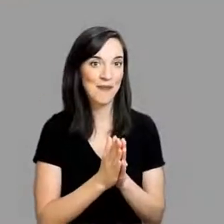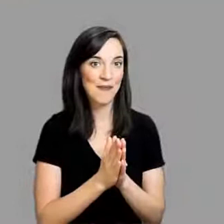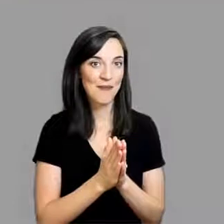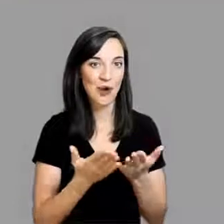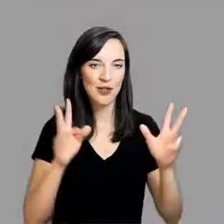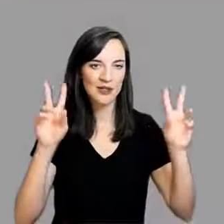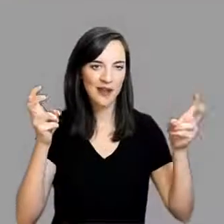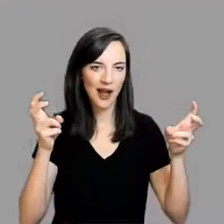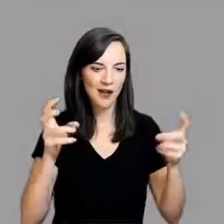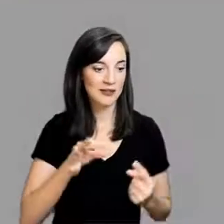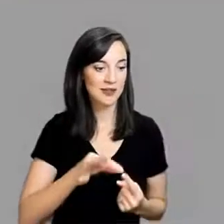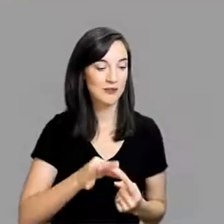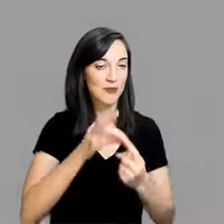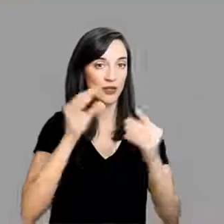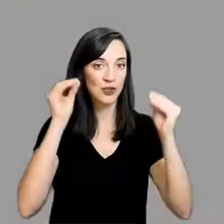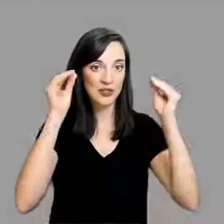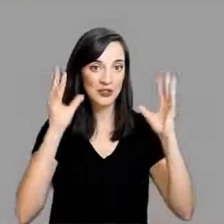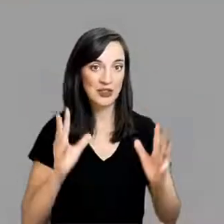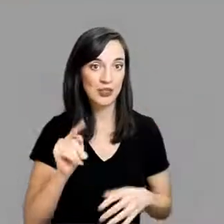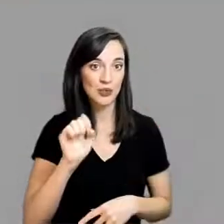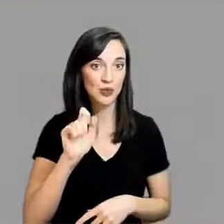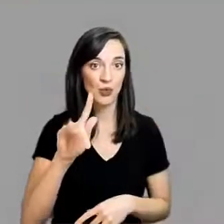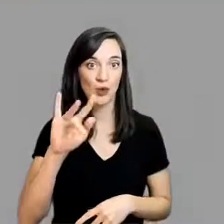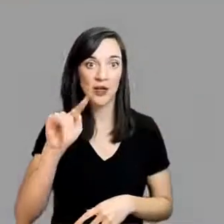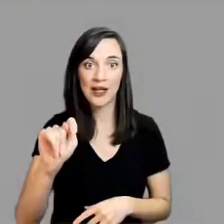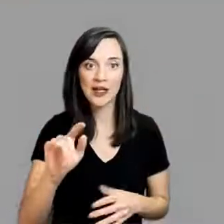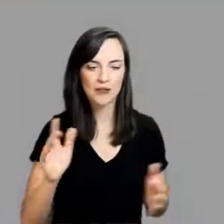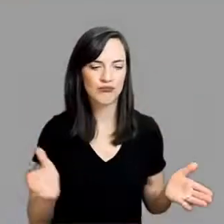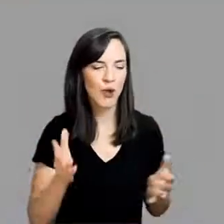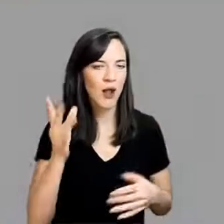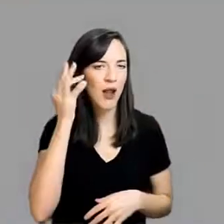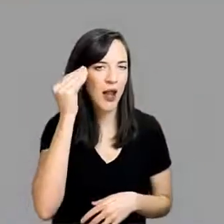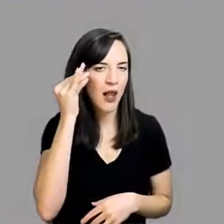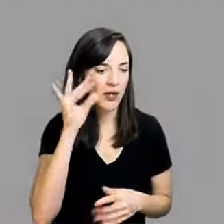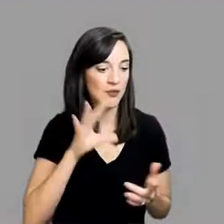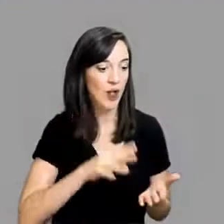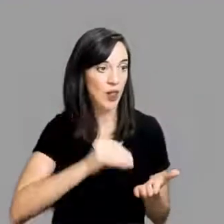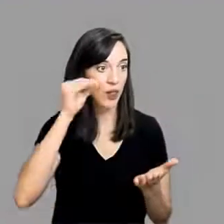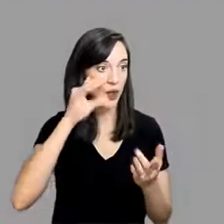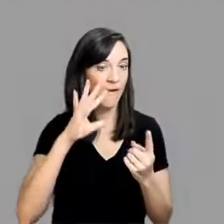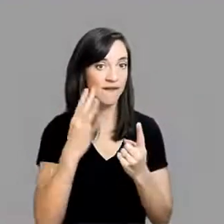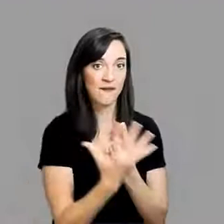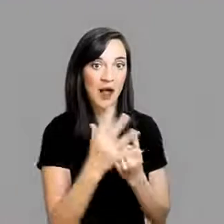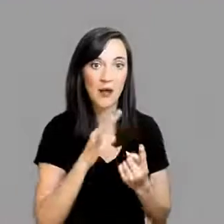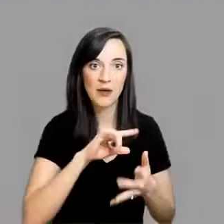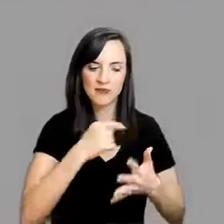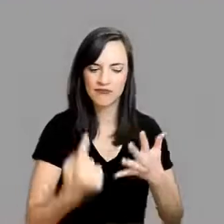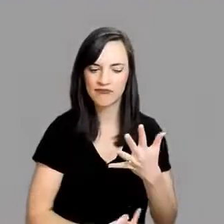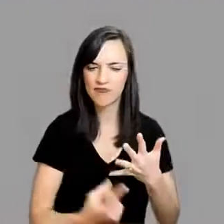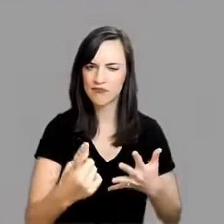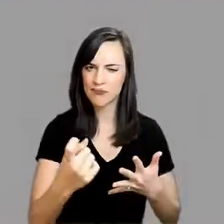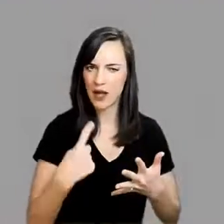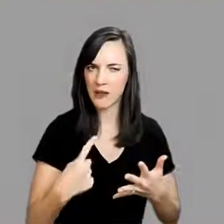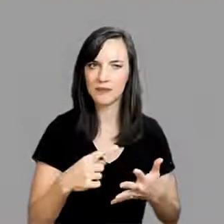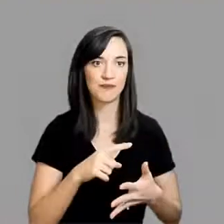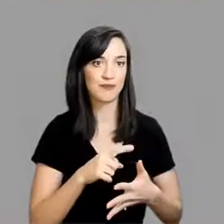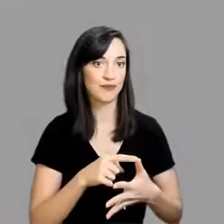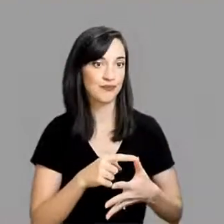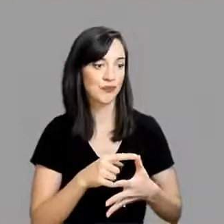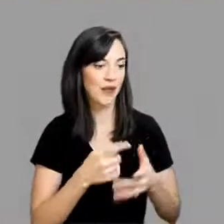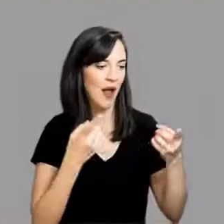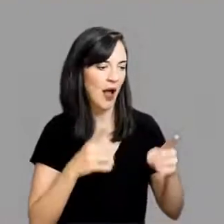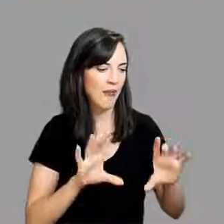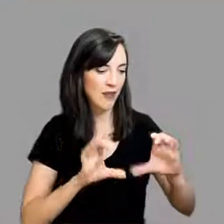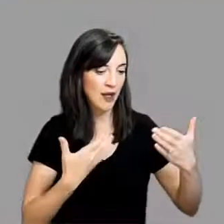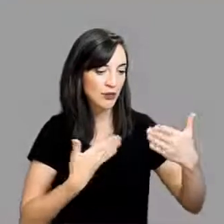The Special Educators Toolkit encourages us to ask these questions when it comes to the learning environment. When I stand at the door of my